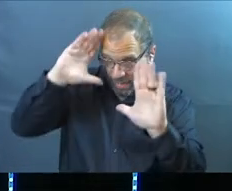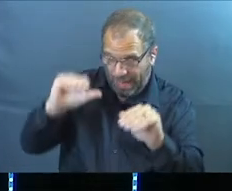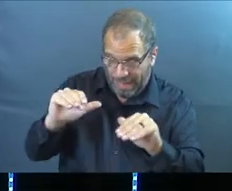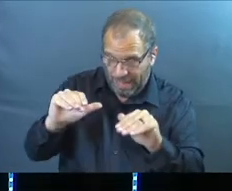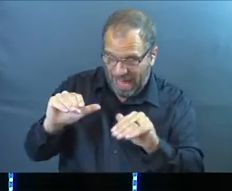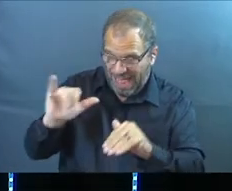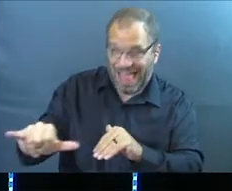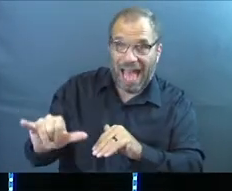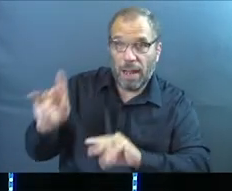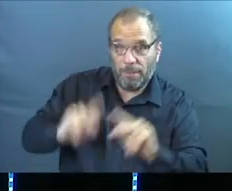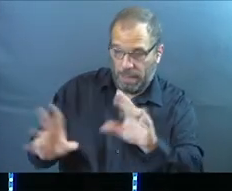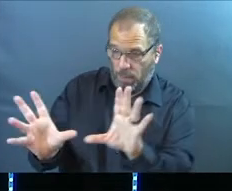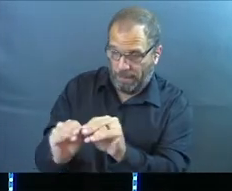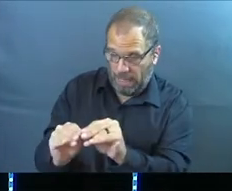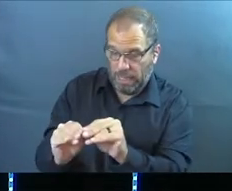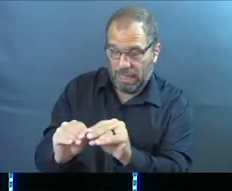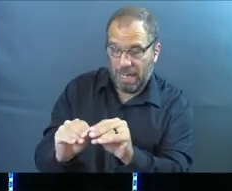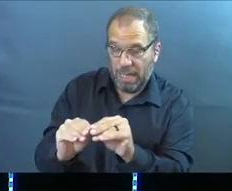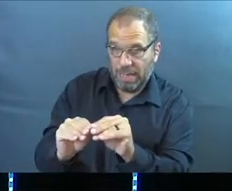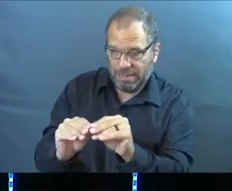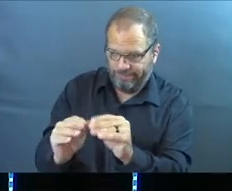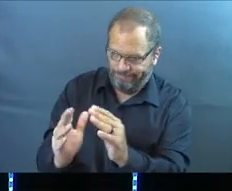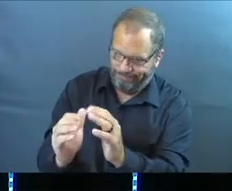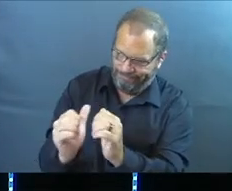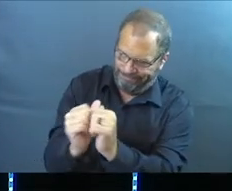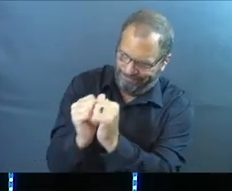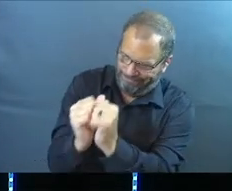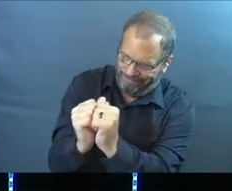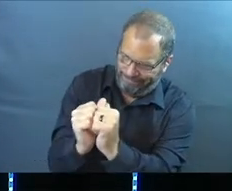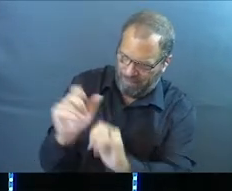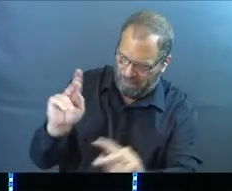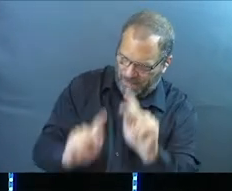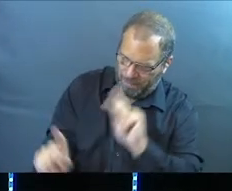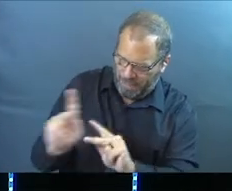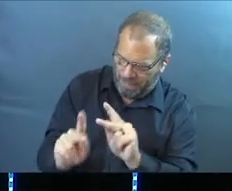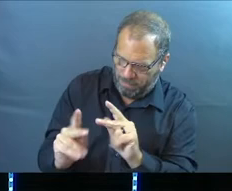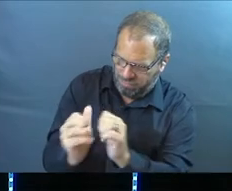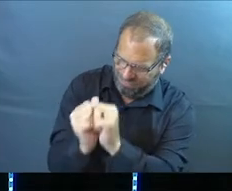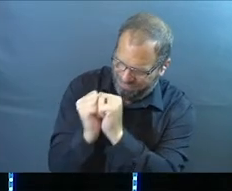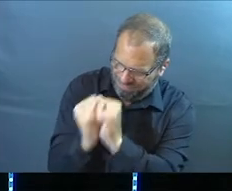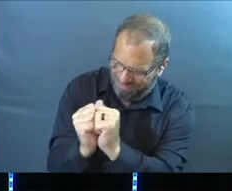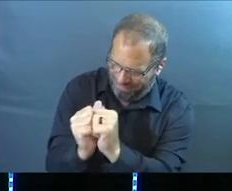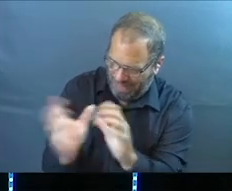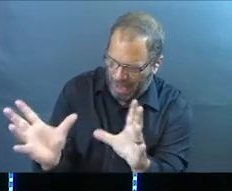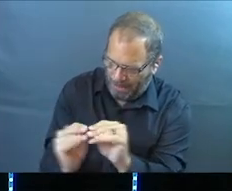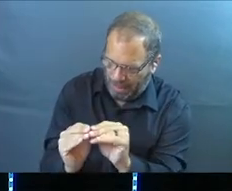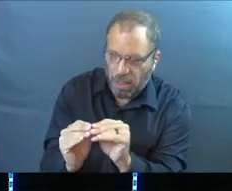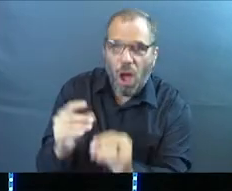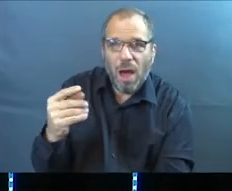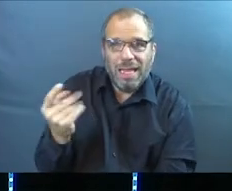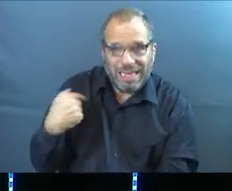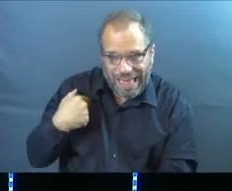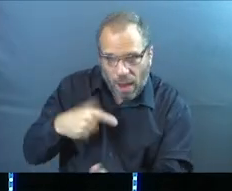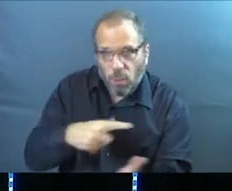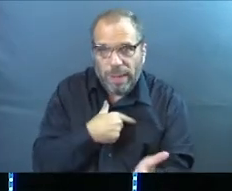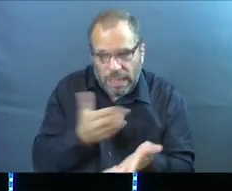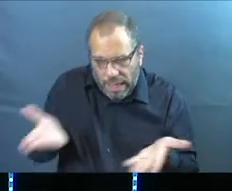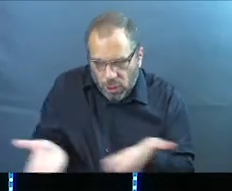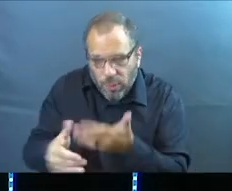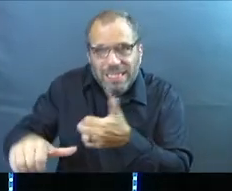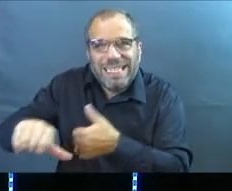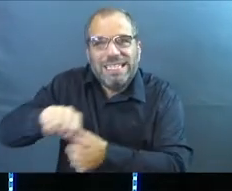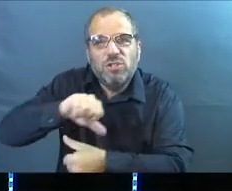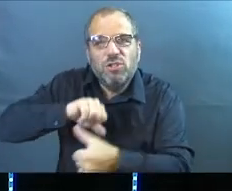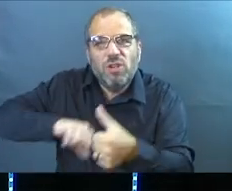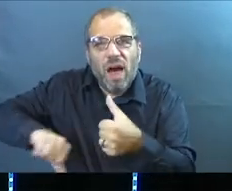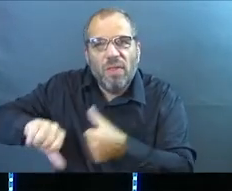the ekklesia of Jesus, the gathering of his people, that we come together and that we encourage each other